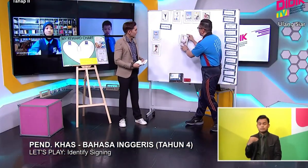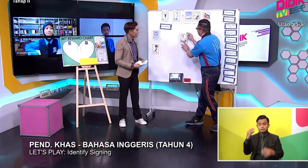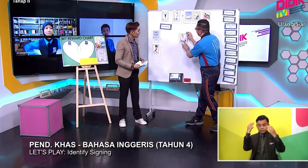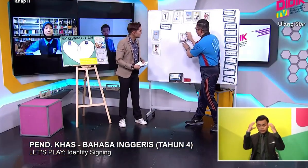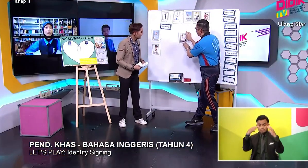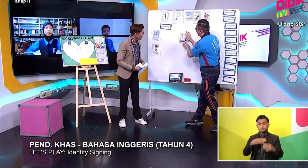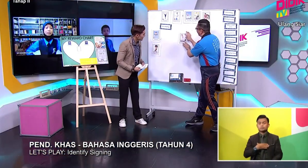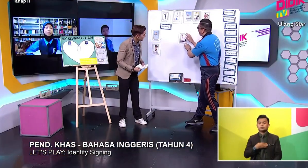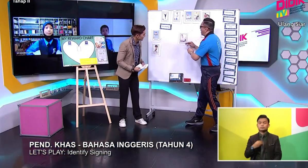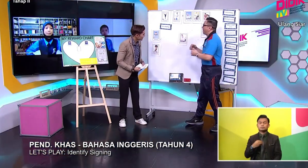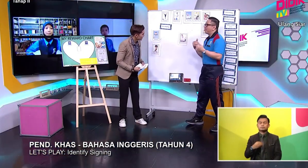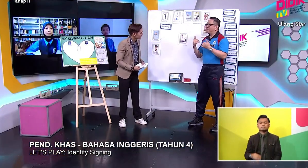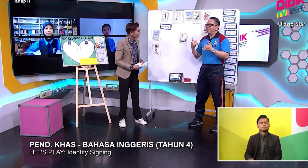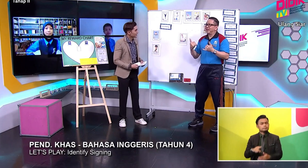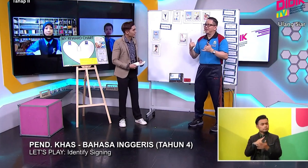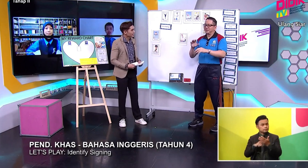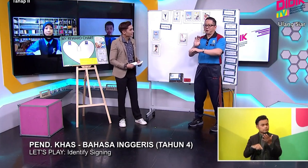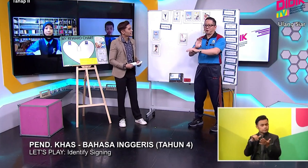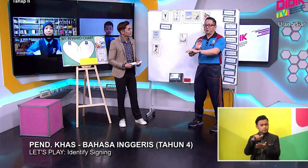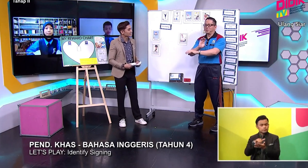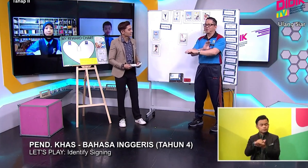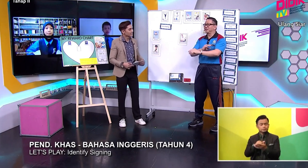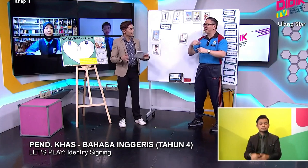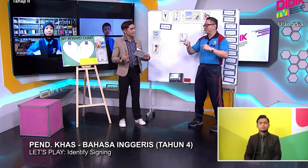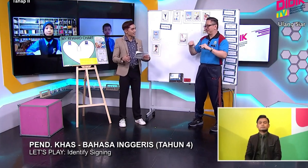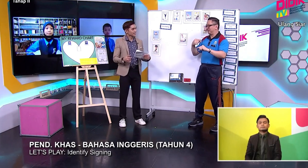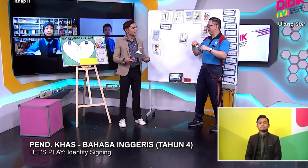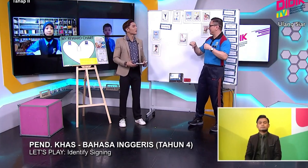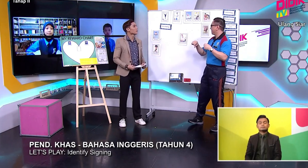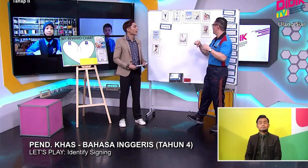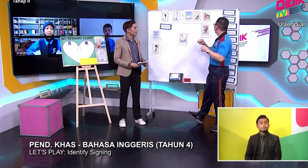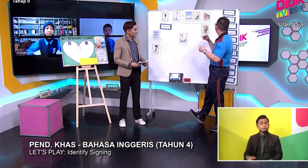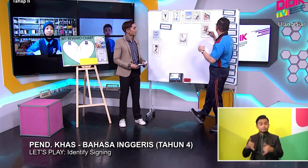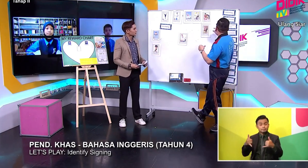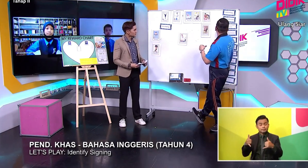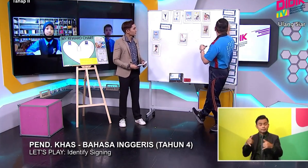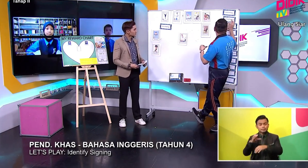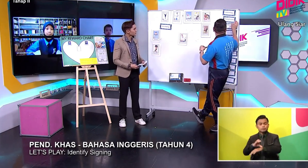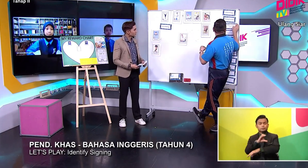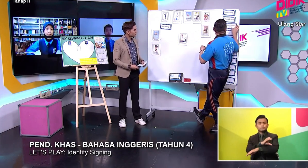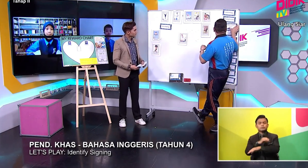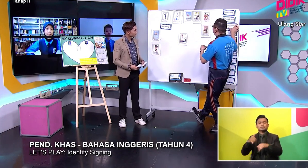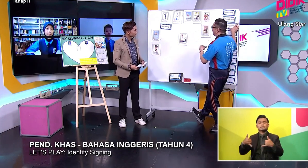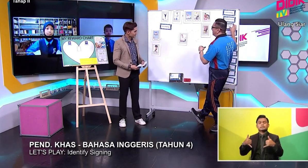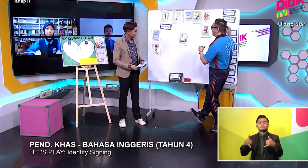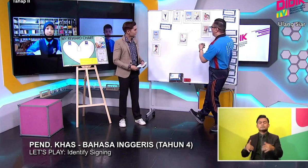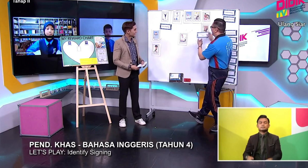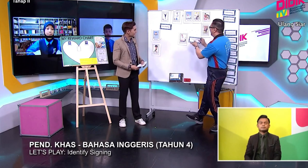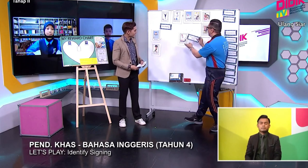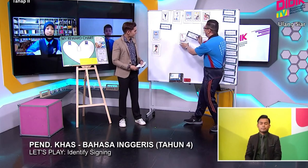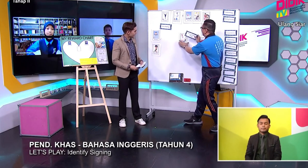And what is that? Playing computer games. wow. Okay. There are three signings here.